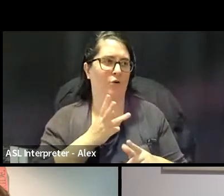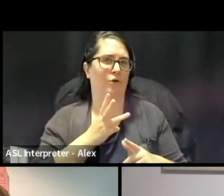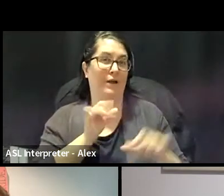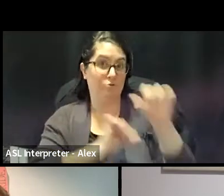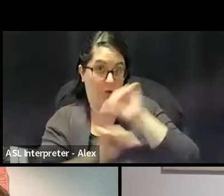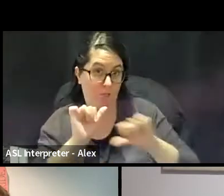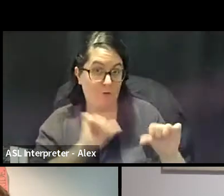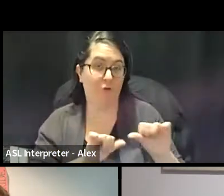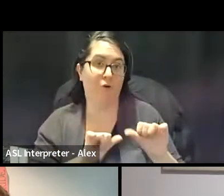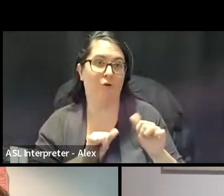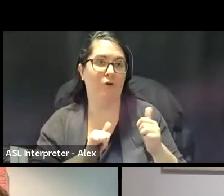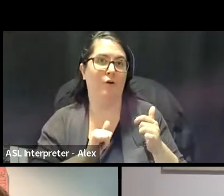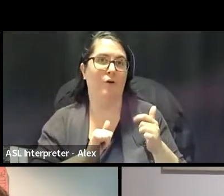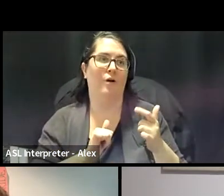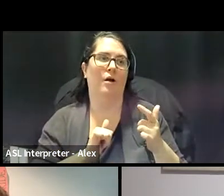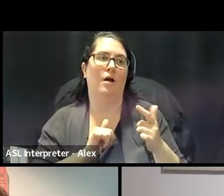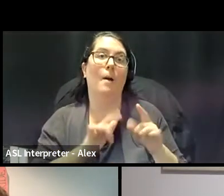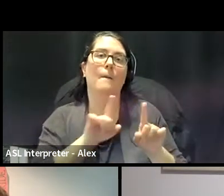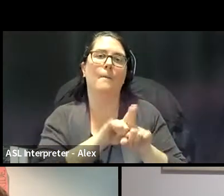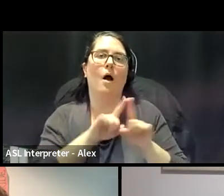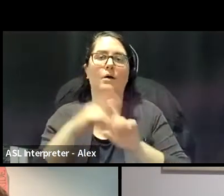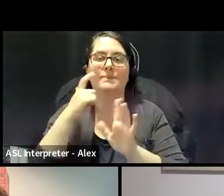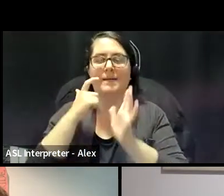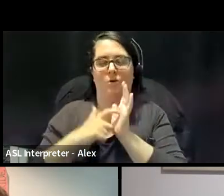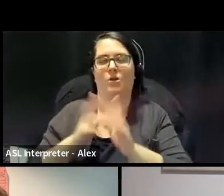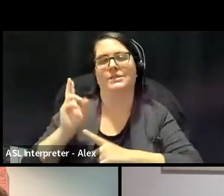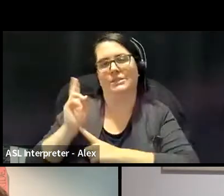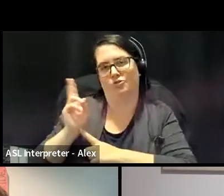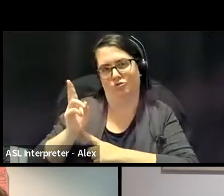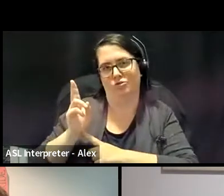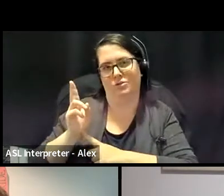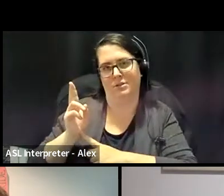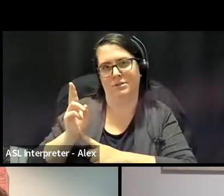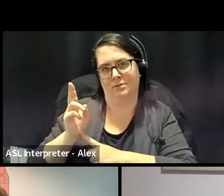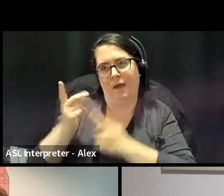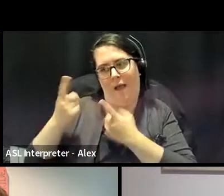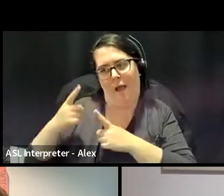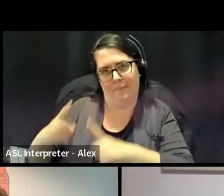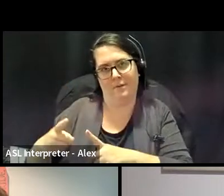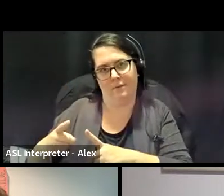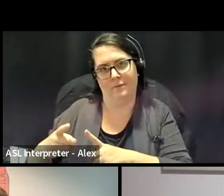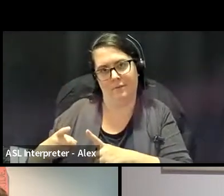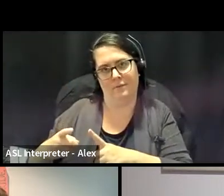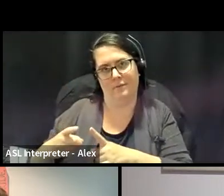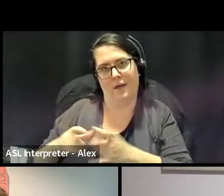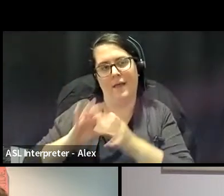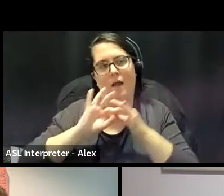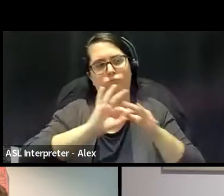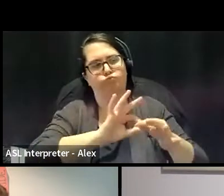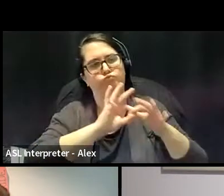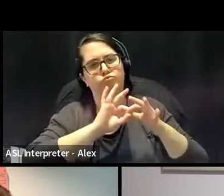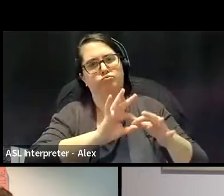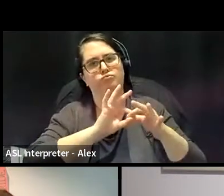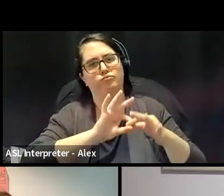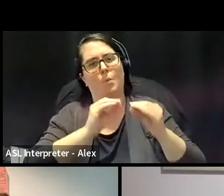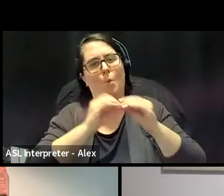each other, that also acknowledge our histories and how we build relations together,